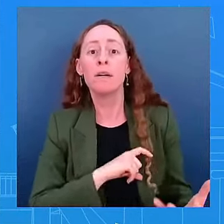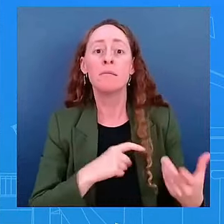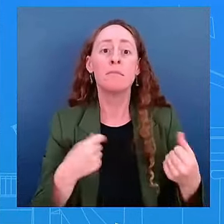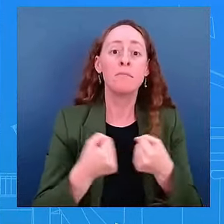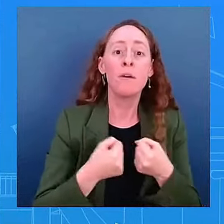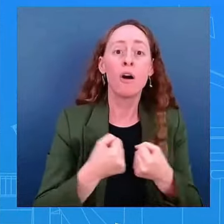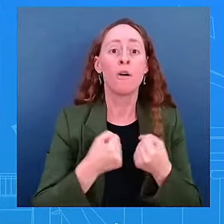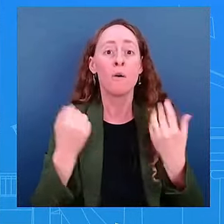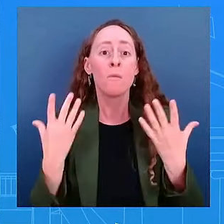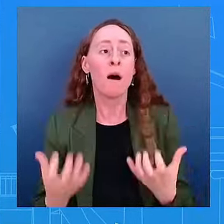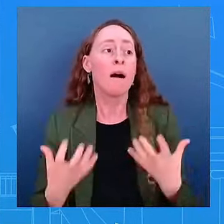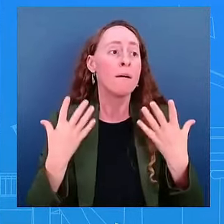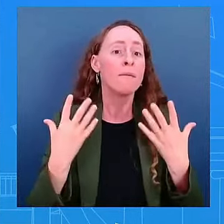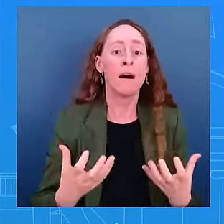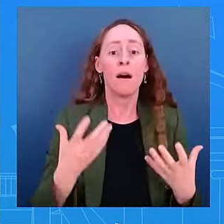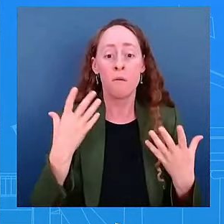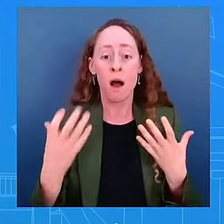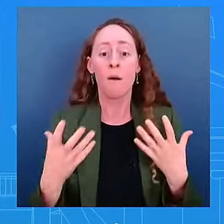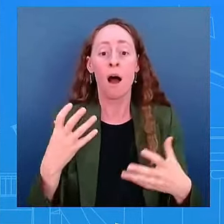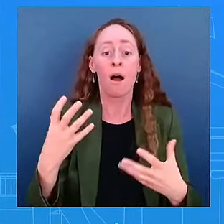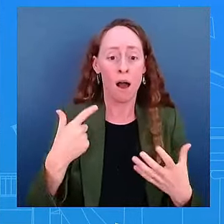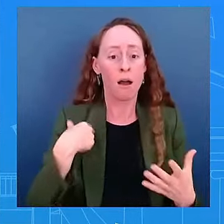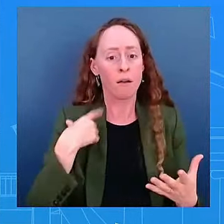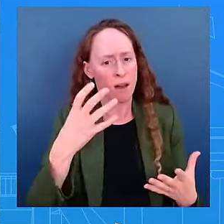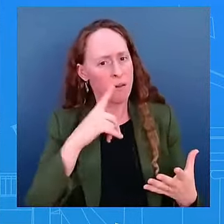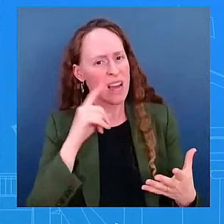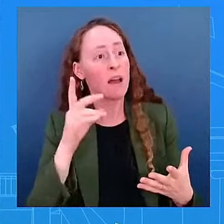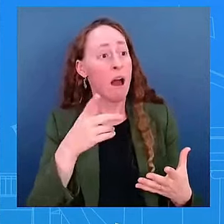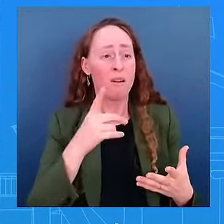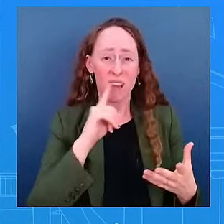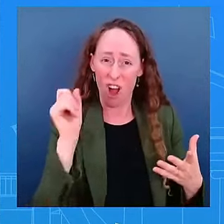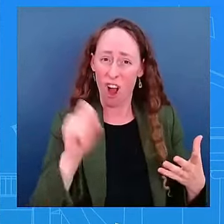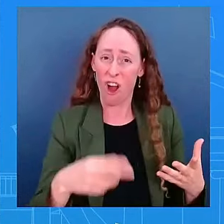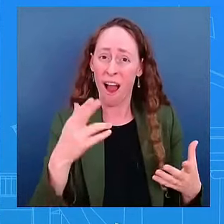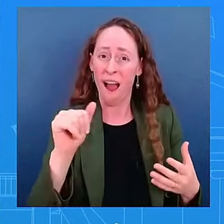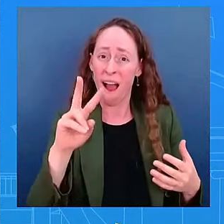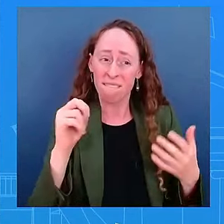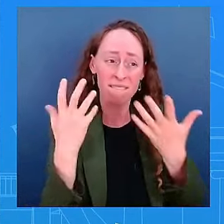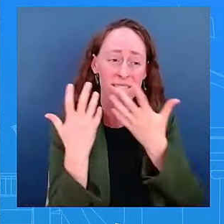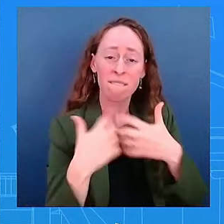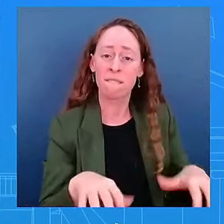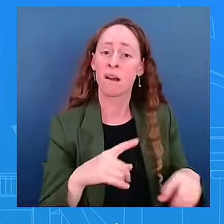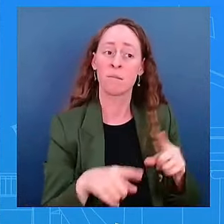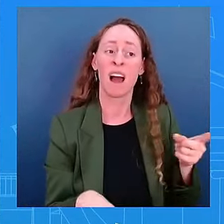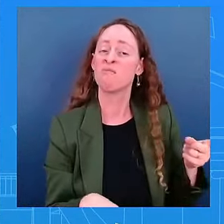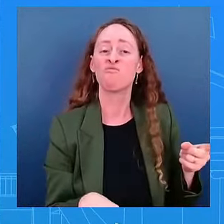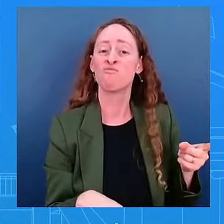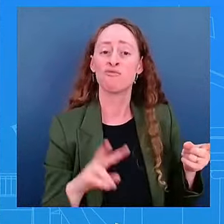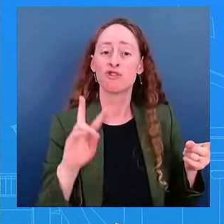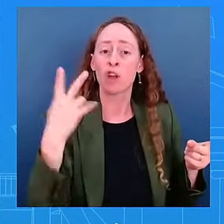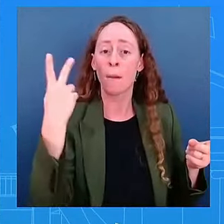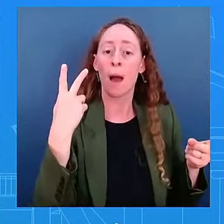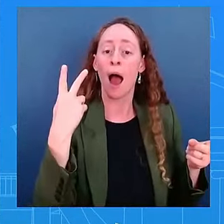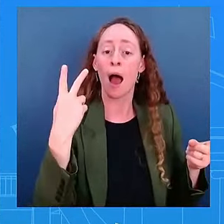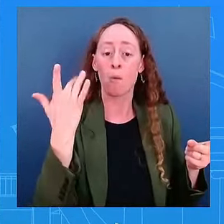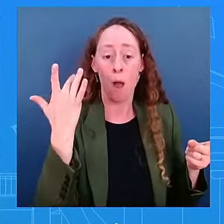And then they would walk away from it. And they did it because of what the former president said. You guys reported that. That's not